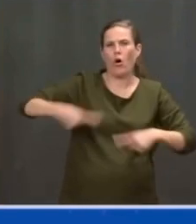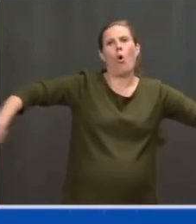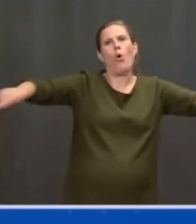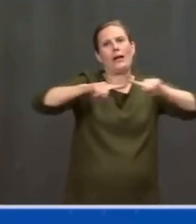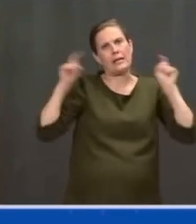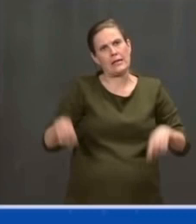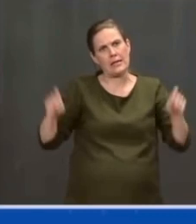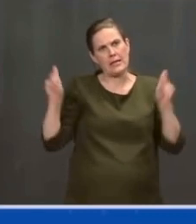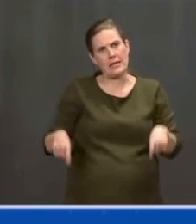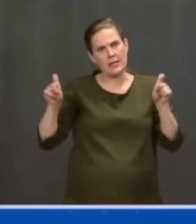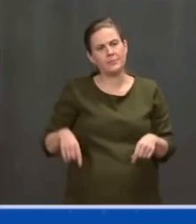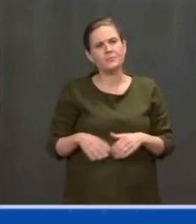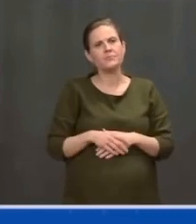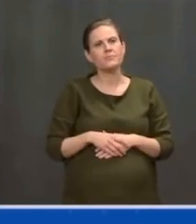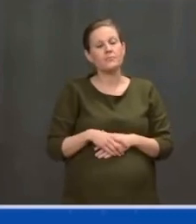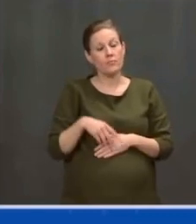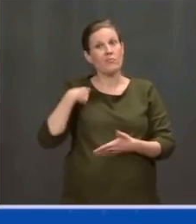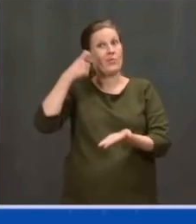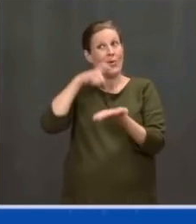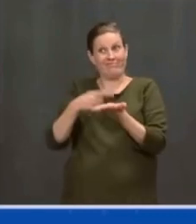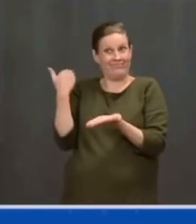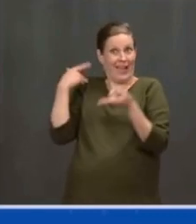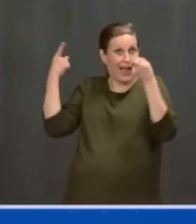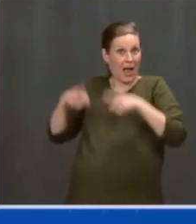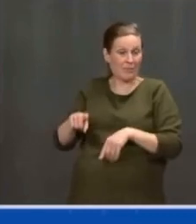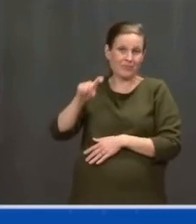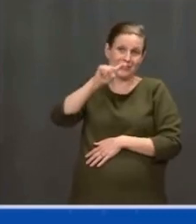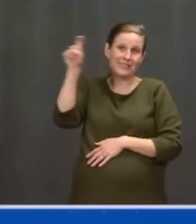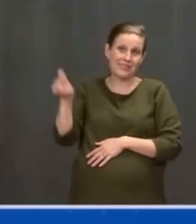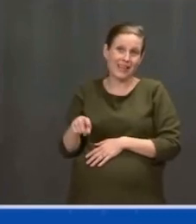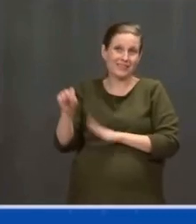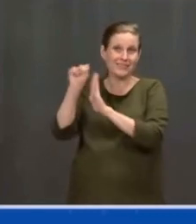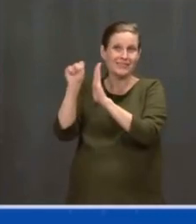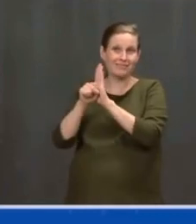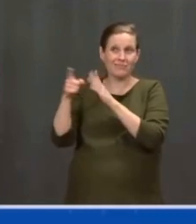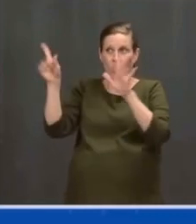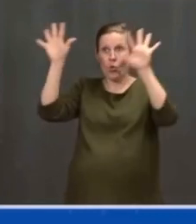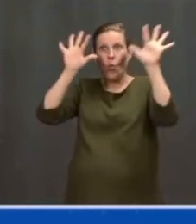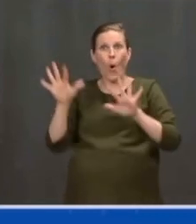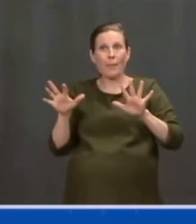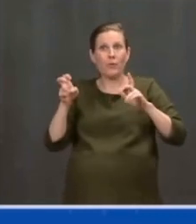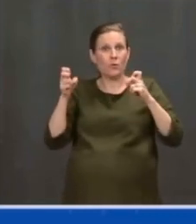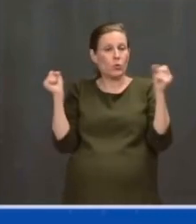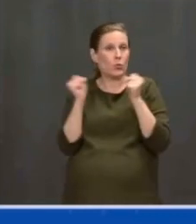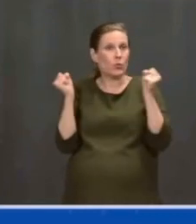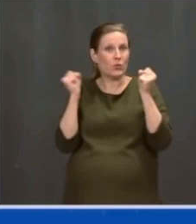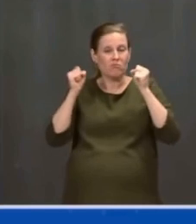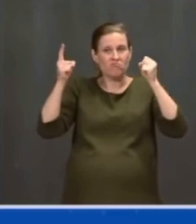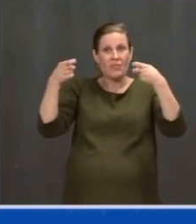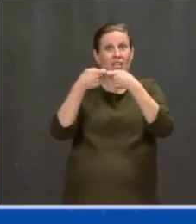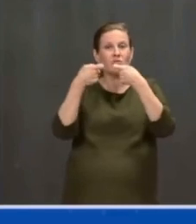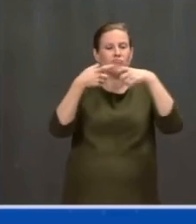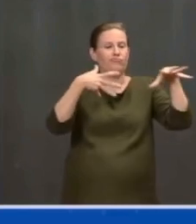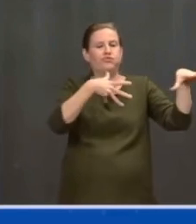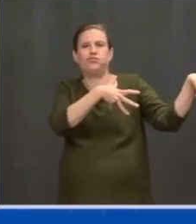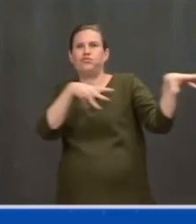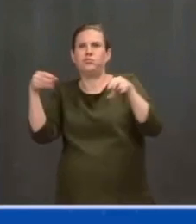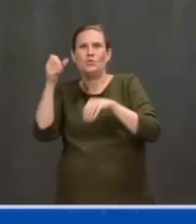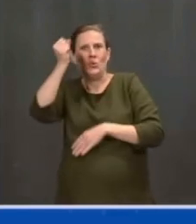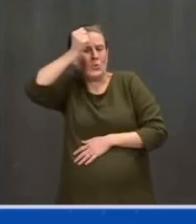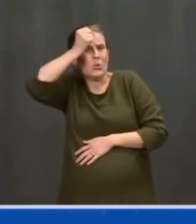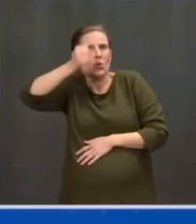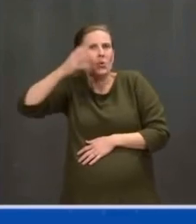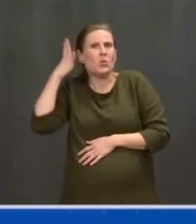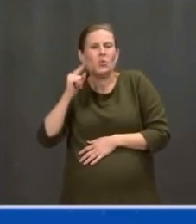our electrical power and power grids are vulnerable to storms, catastrophic failures, and security lapses with tragic